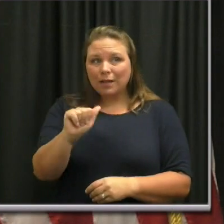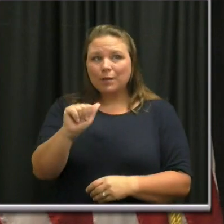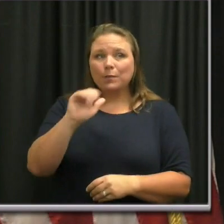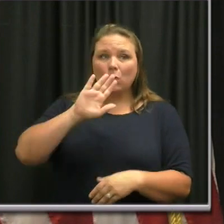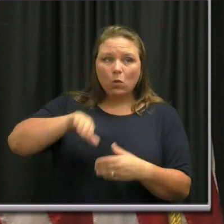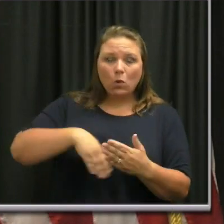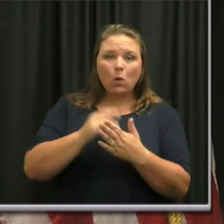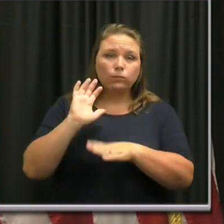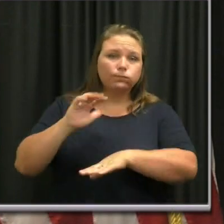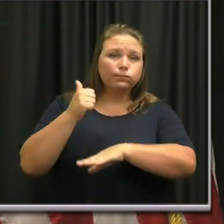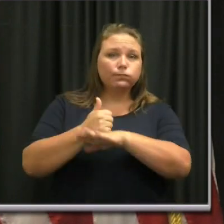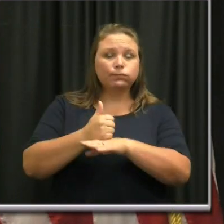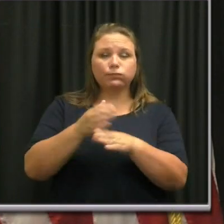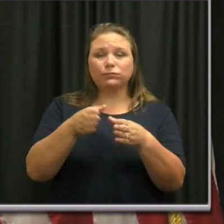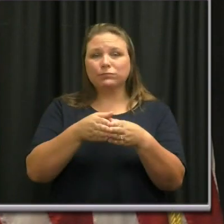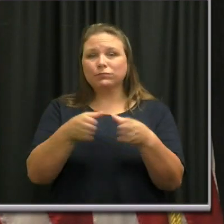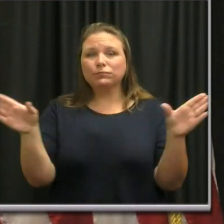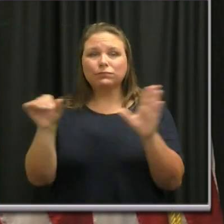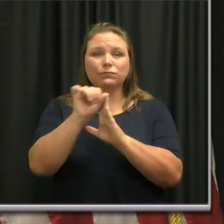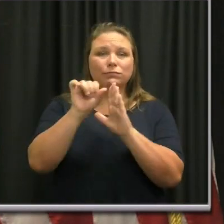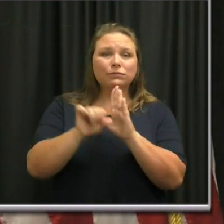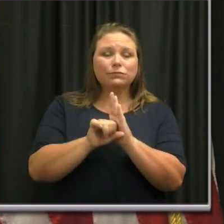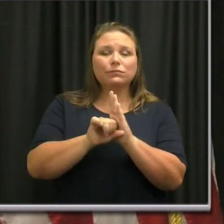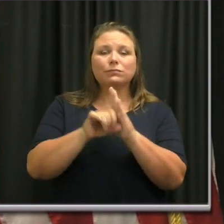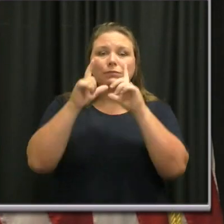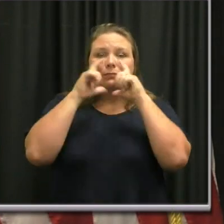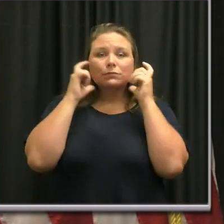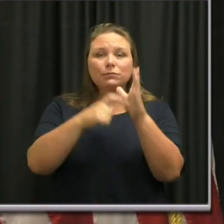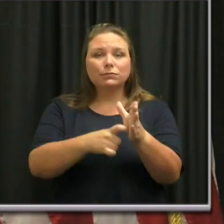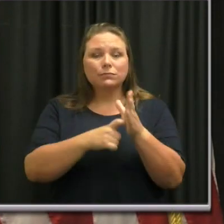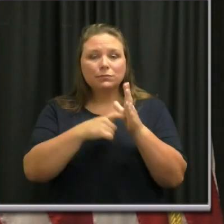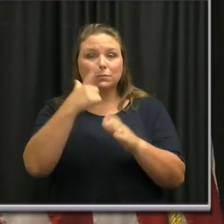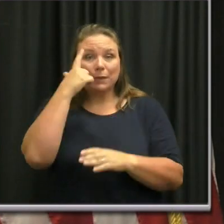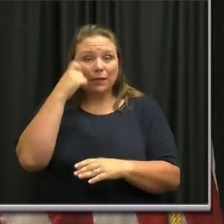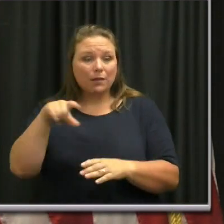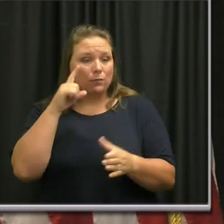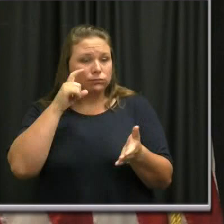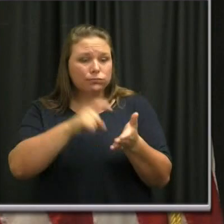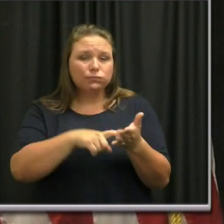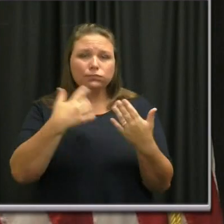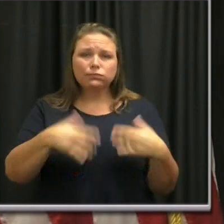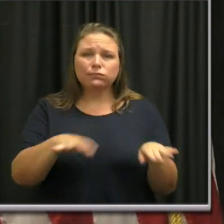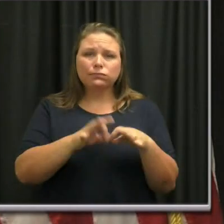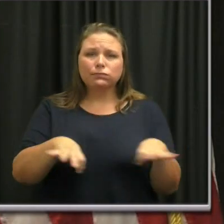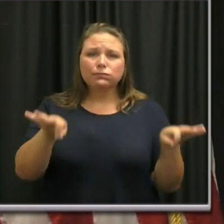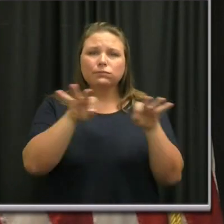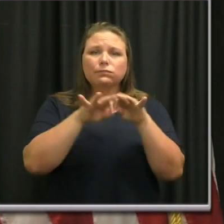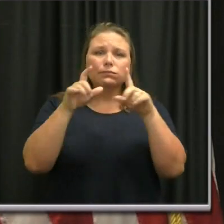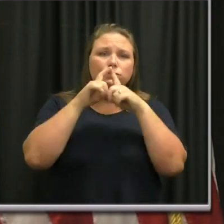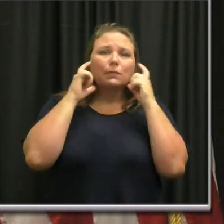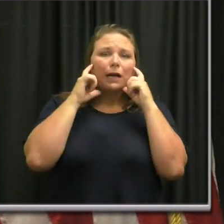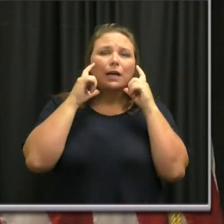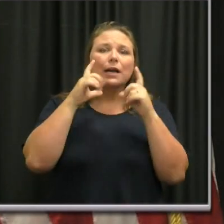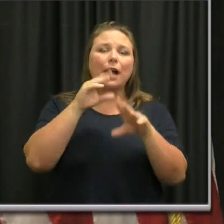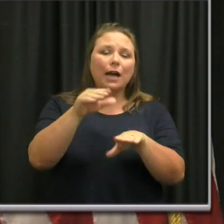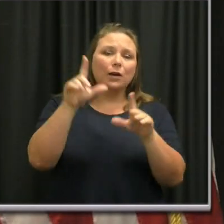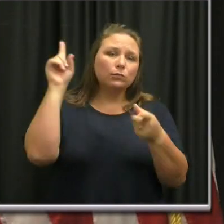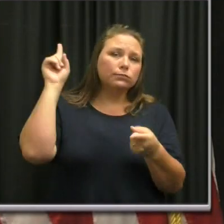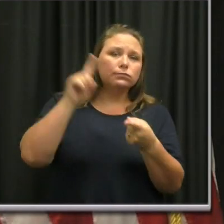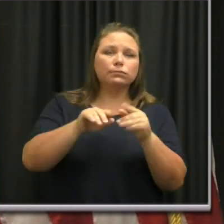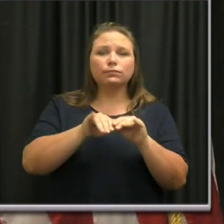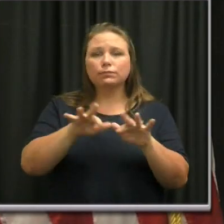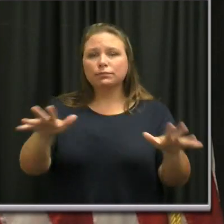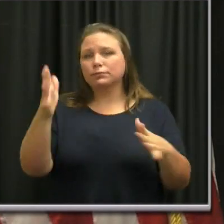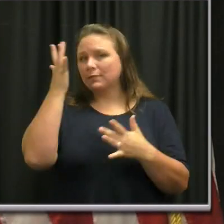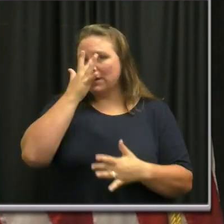have implemented statewide mask ordinances after recognizing the importance of face coverings and slowing the spread of